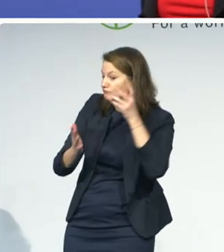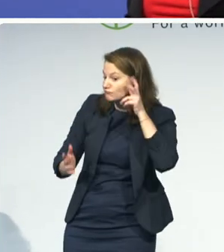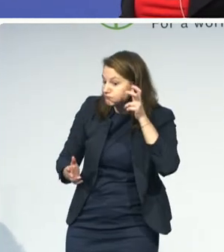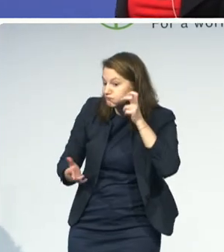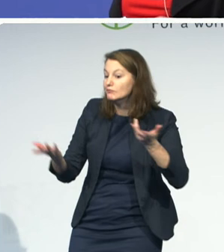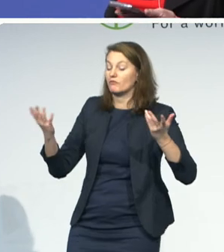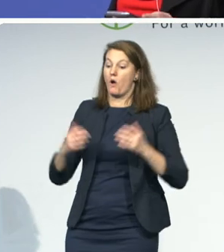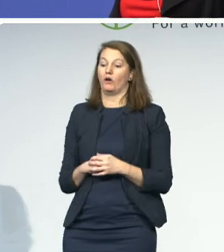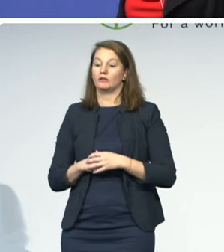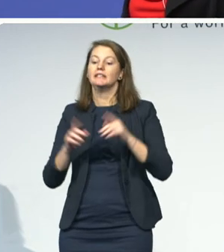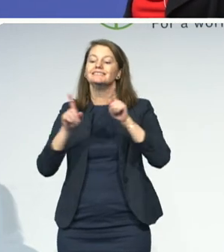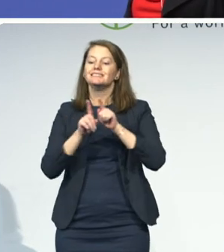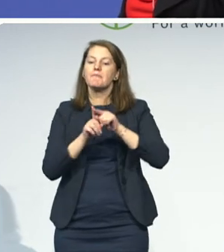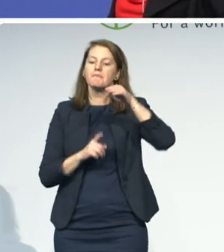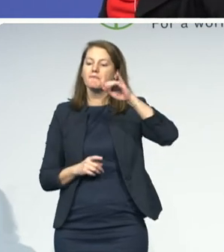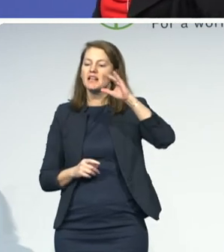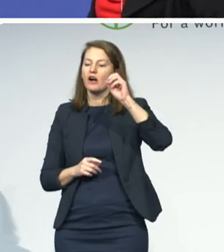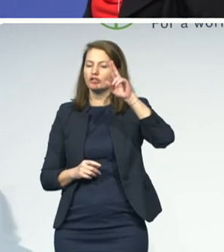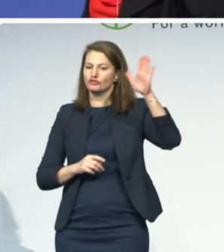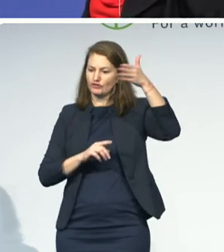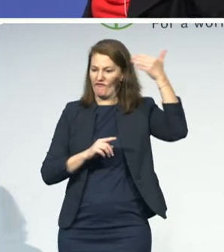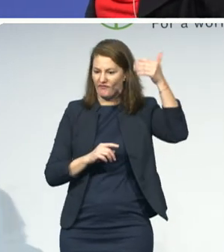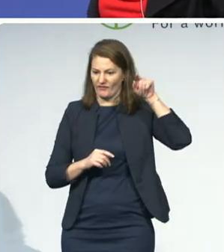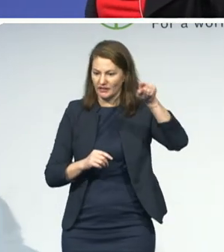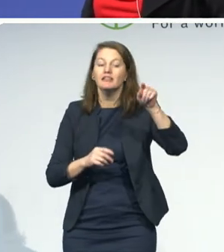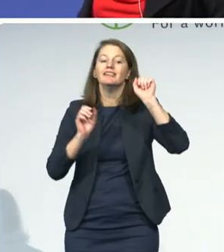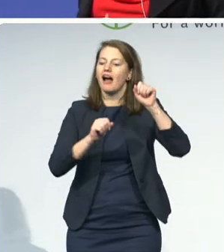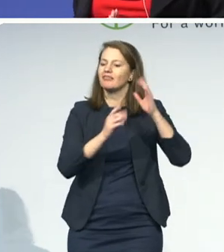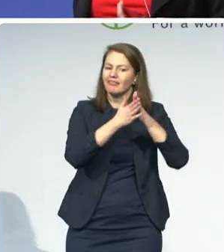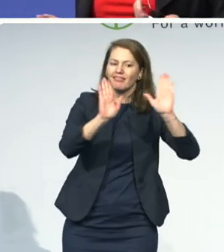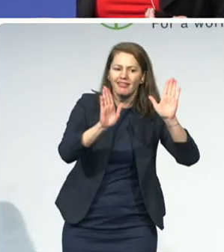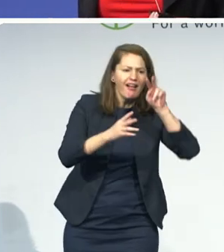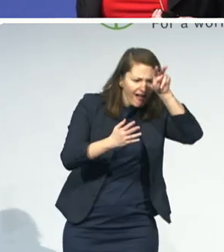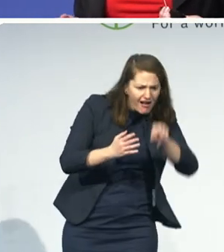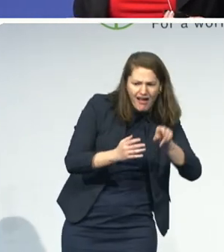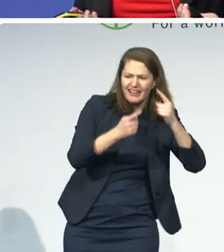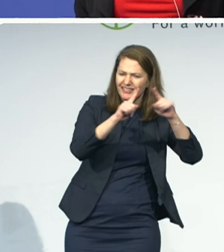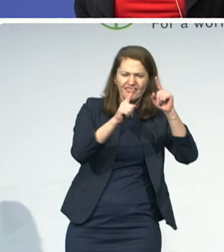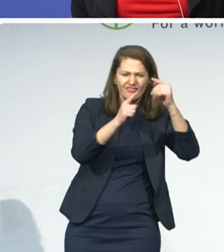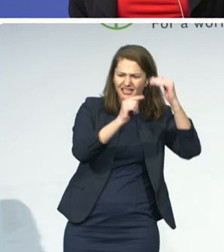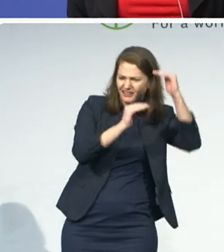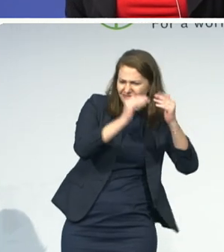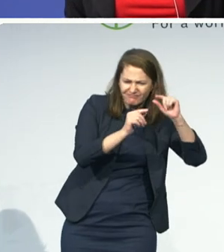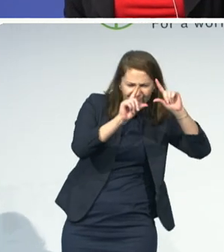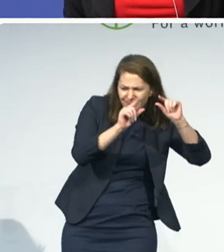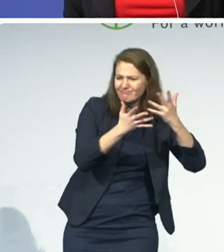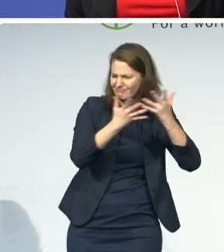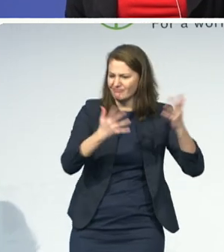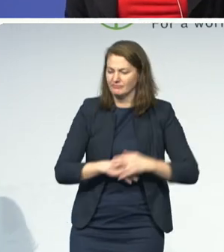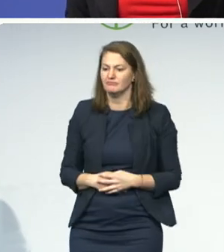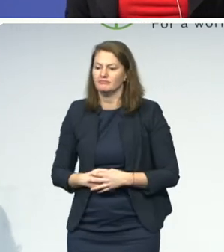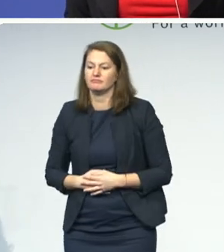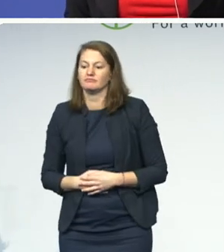with libraries around the world that I'll talk about in a few more minutes, and working with groups that provide reading tools.